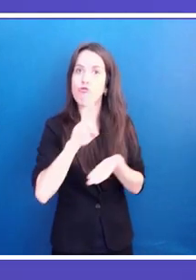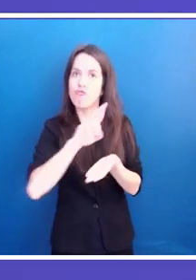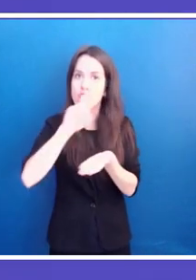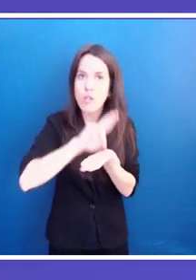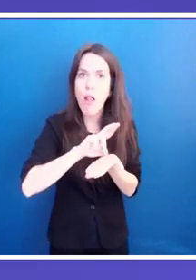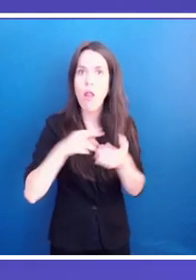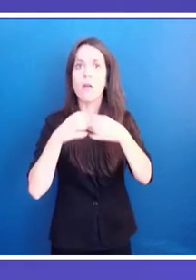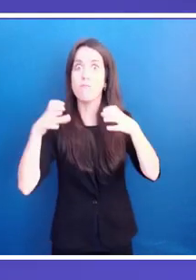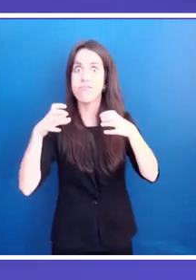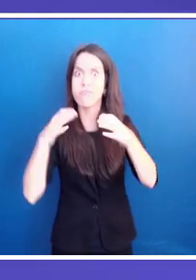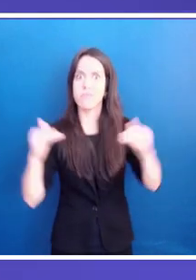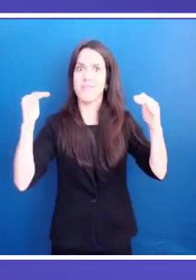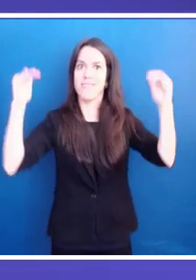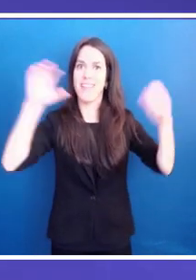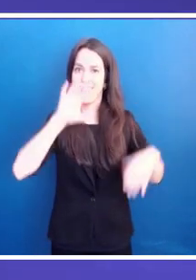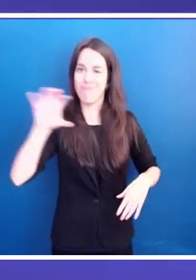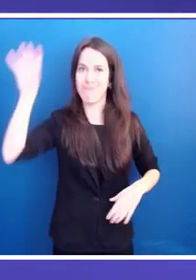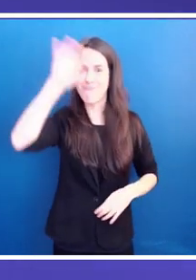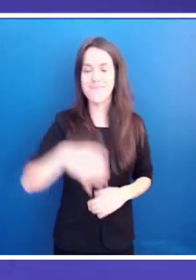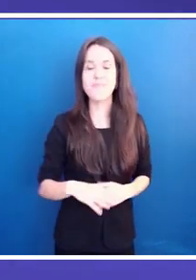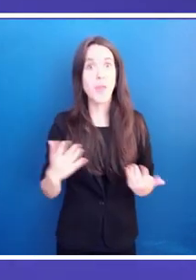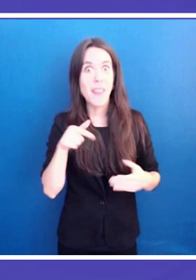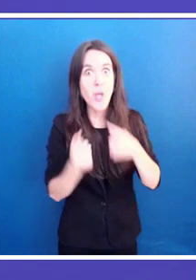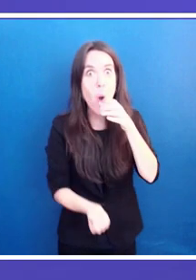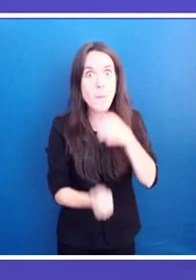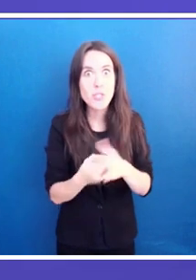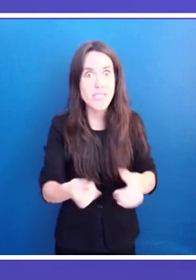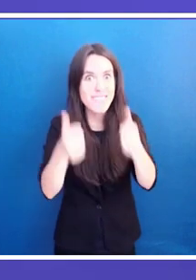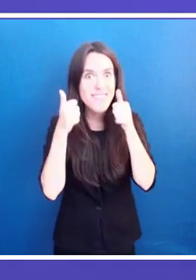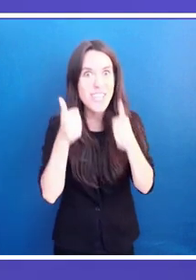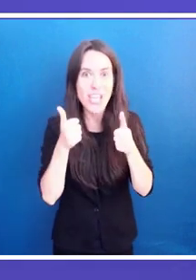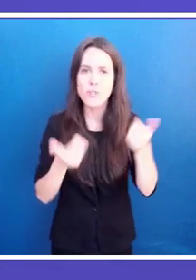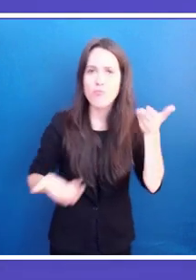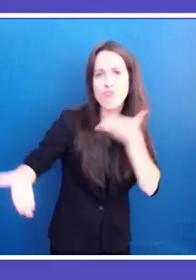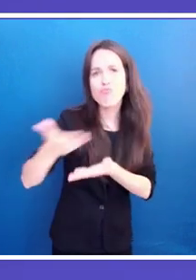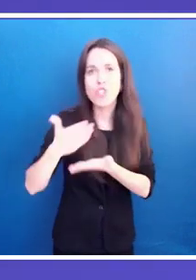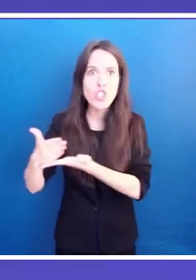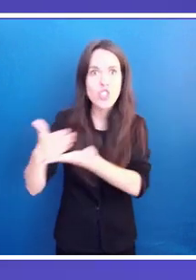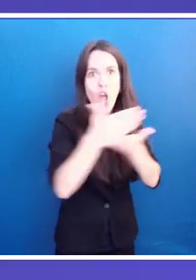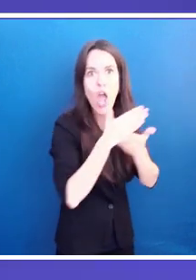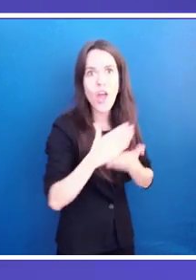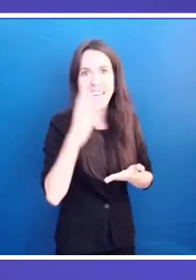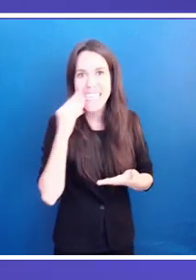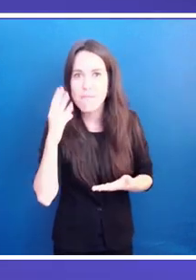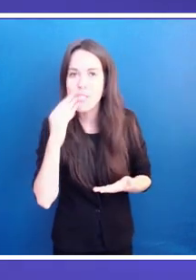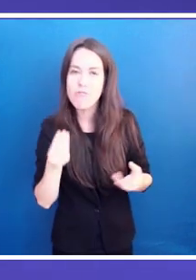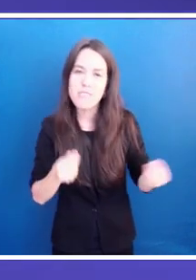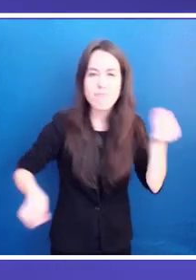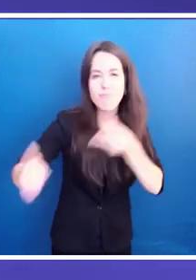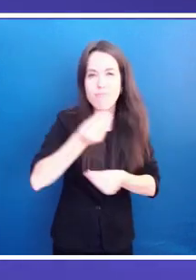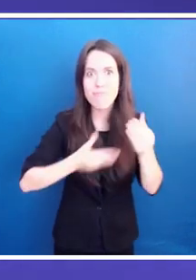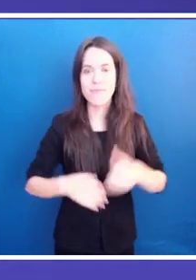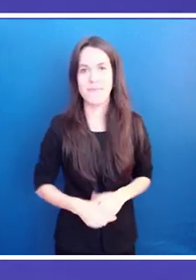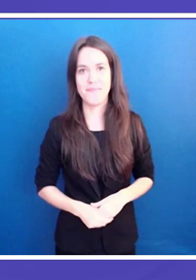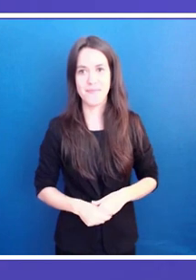This is an opportunity for all of us to share our experiences. My